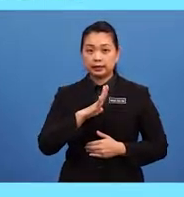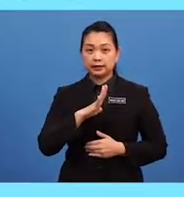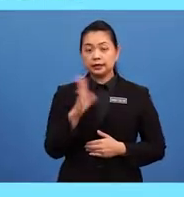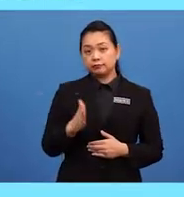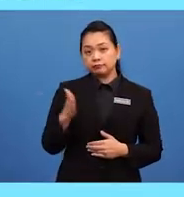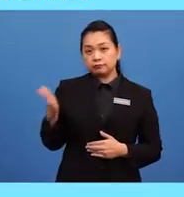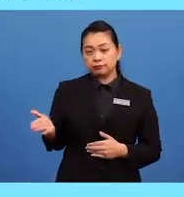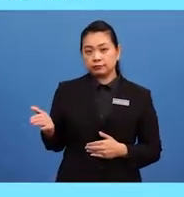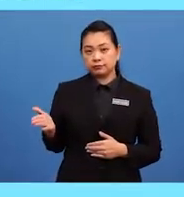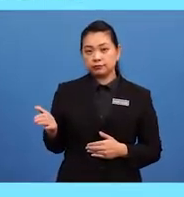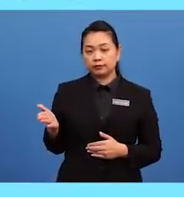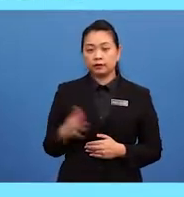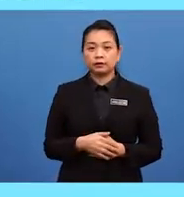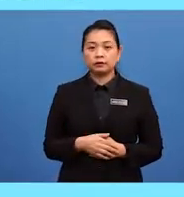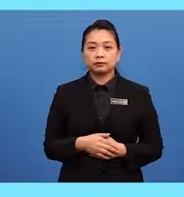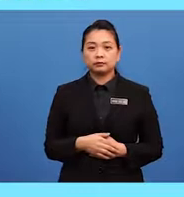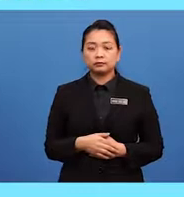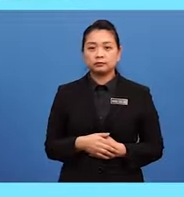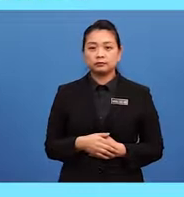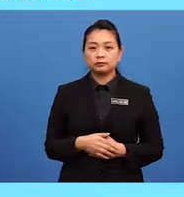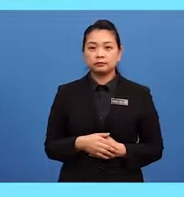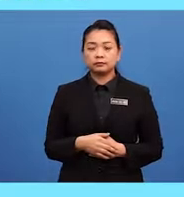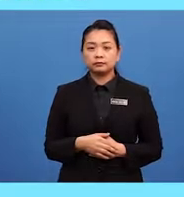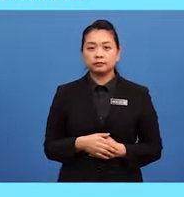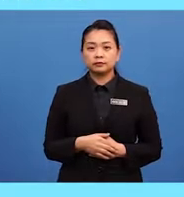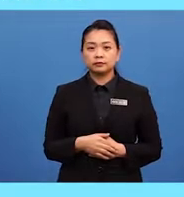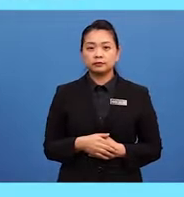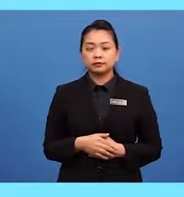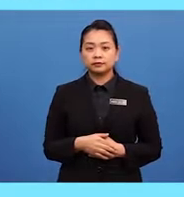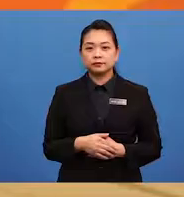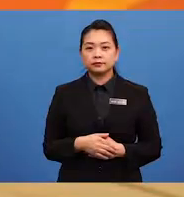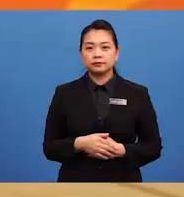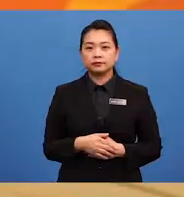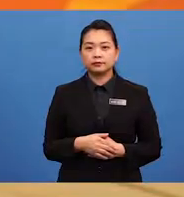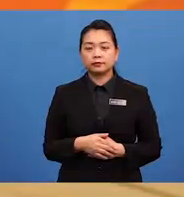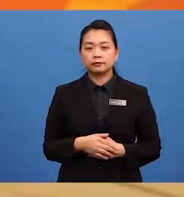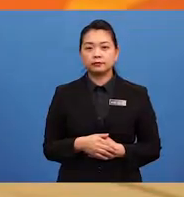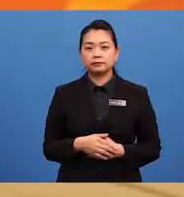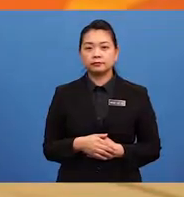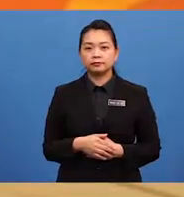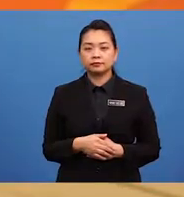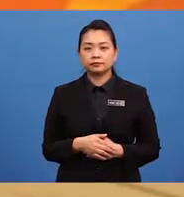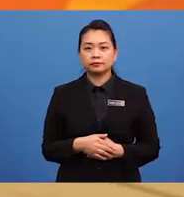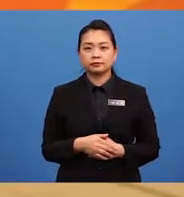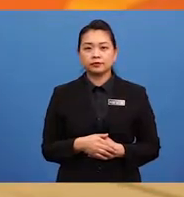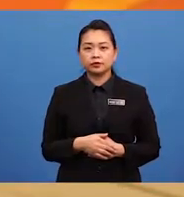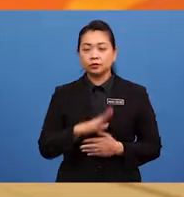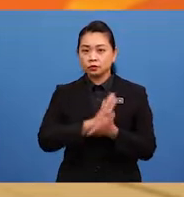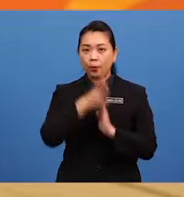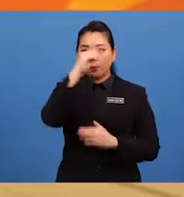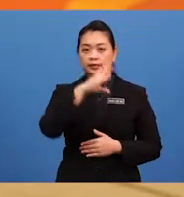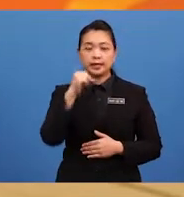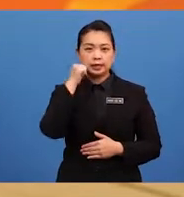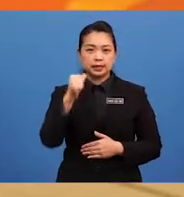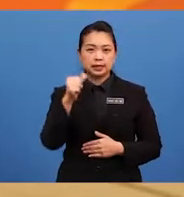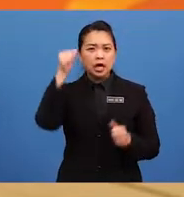one another, the letter ES are used. So boys and girls, whenever